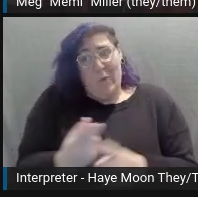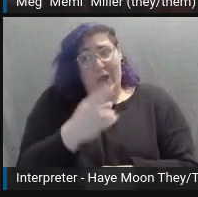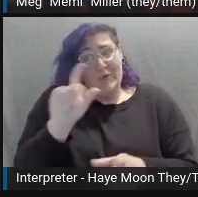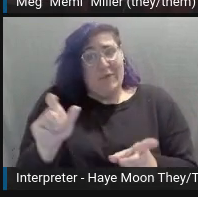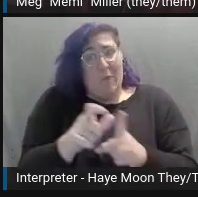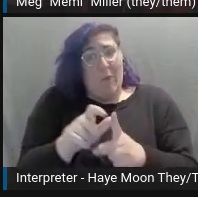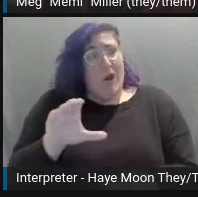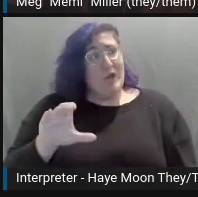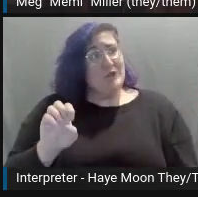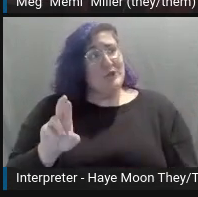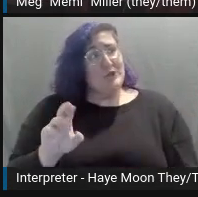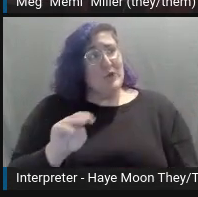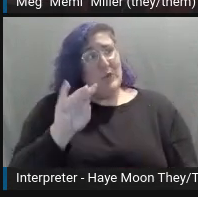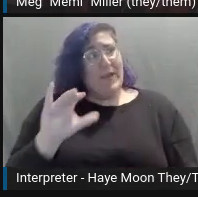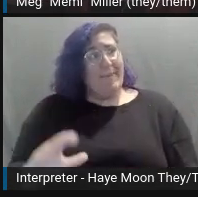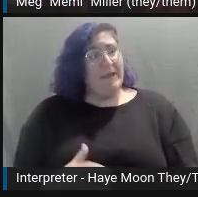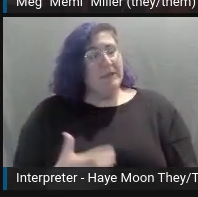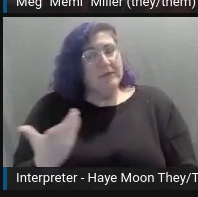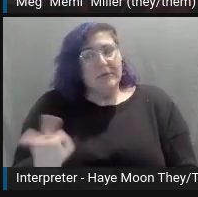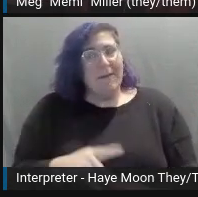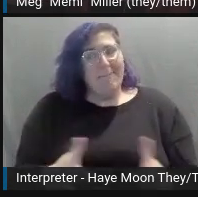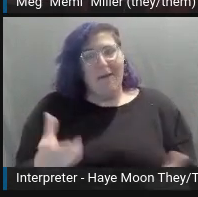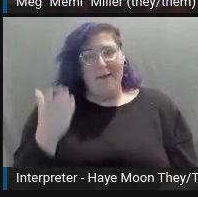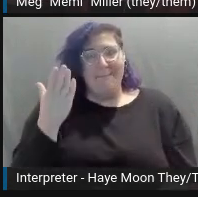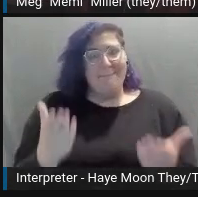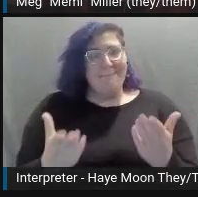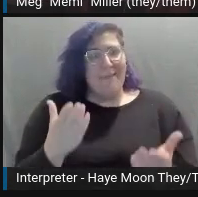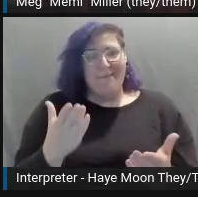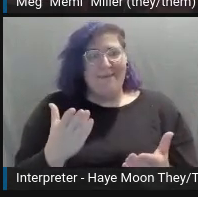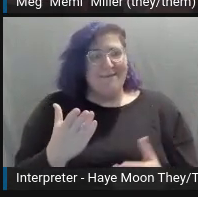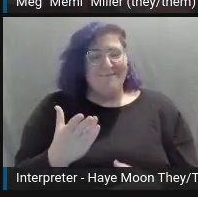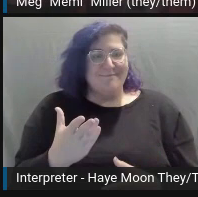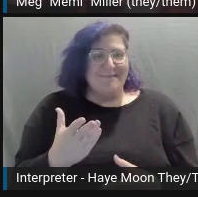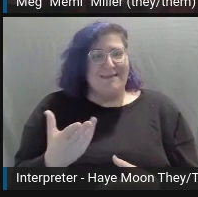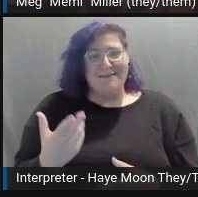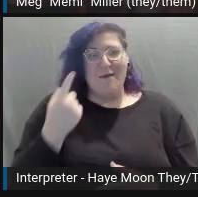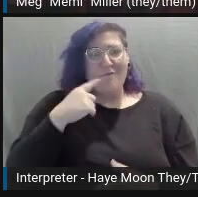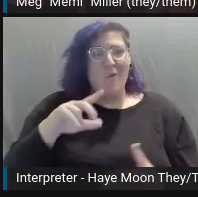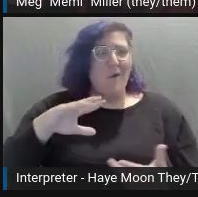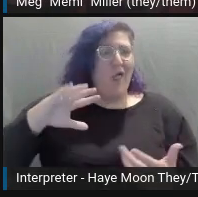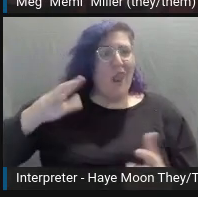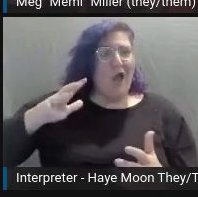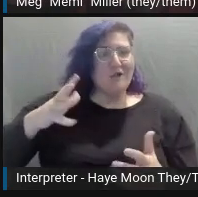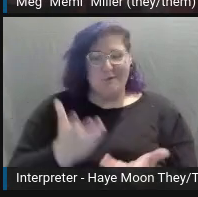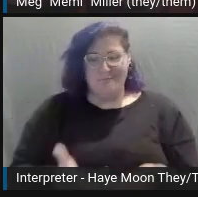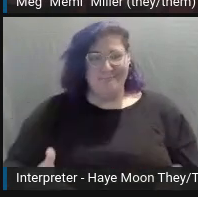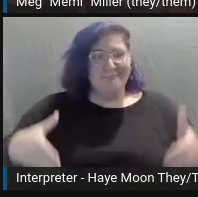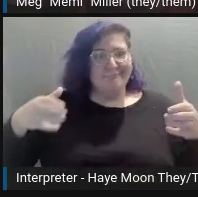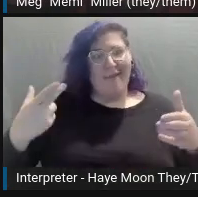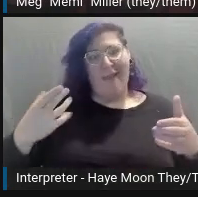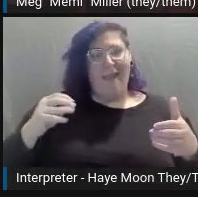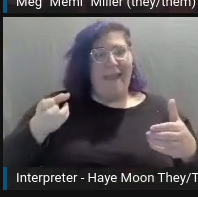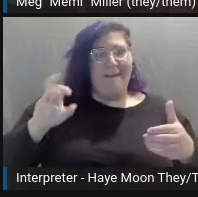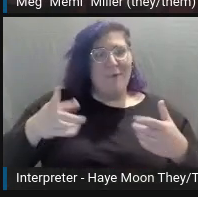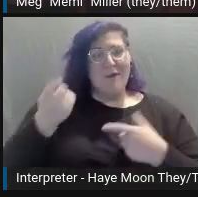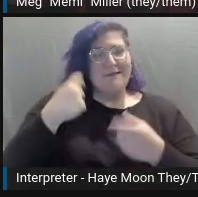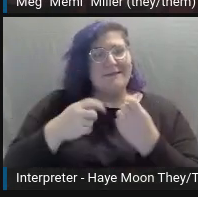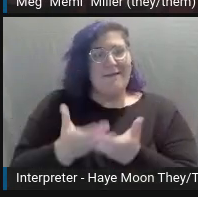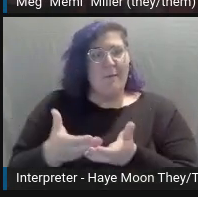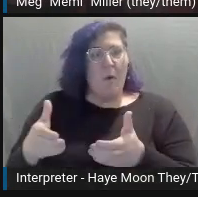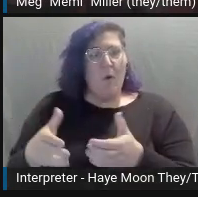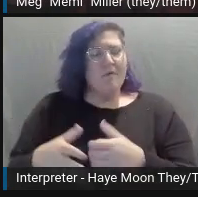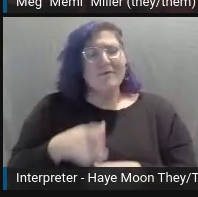say ceramic bowl. But for all I know, that's a vase or a hamper. You don't need to be so worried about maybe getting a detail wrong